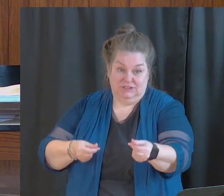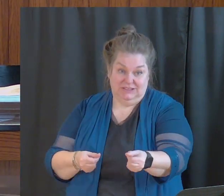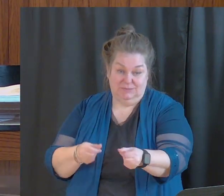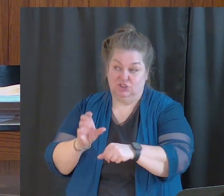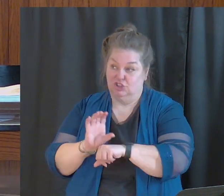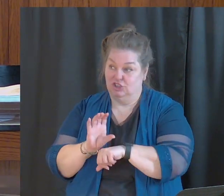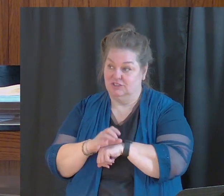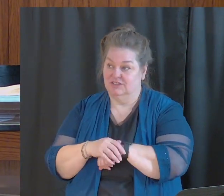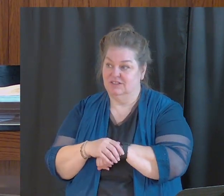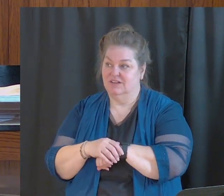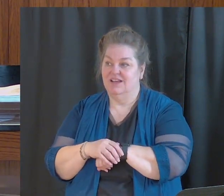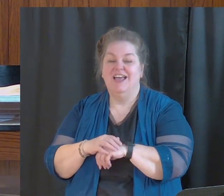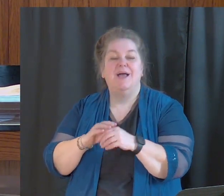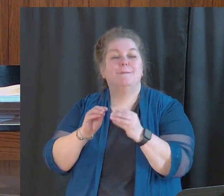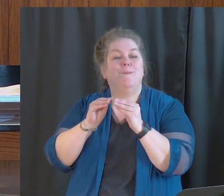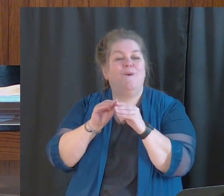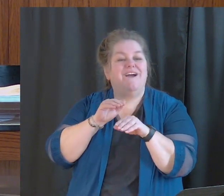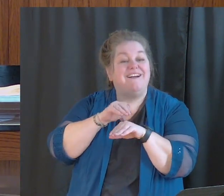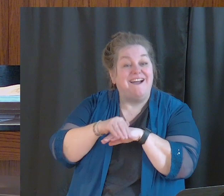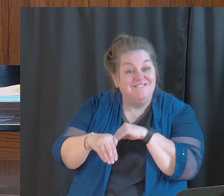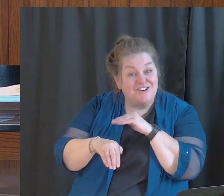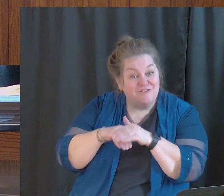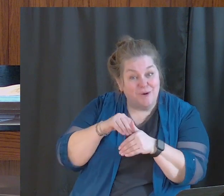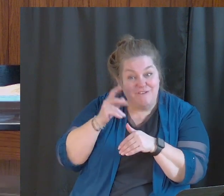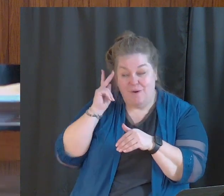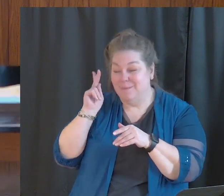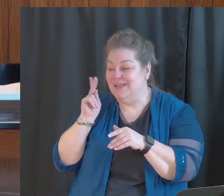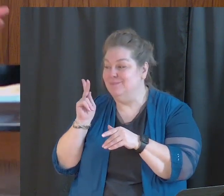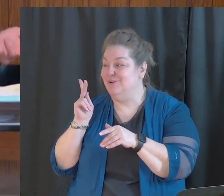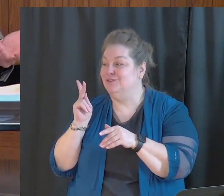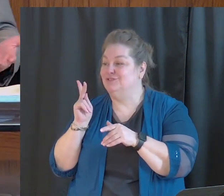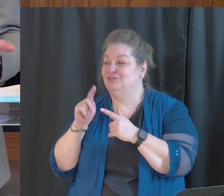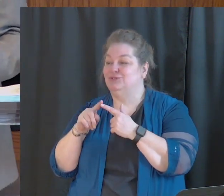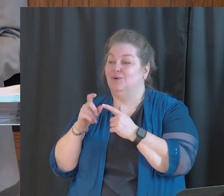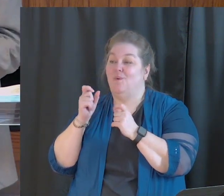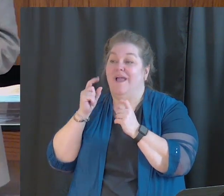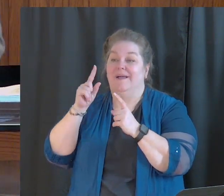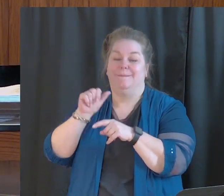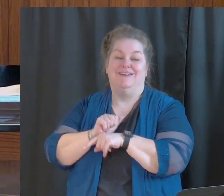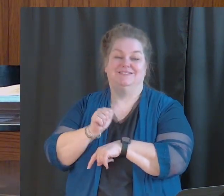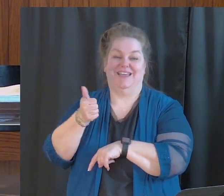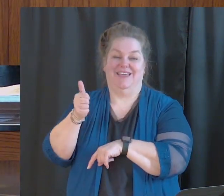It's made it comfortable for people to get out of bed at 10 o'clock,